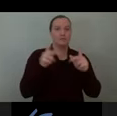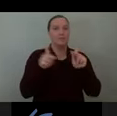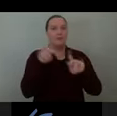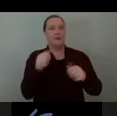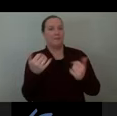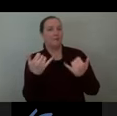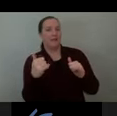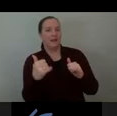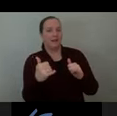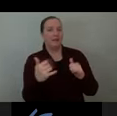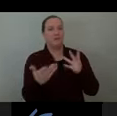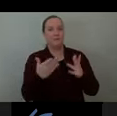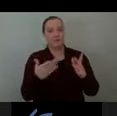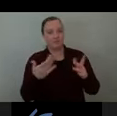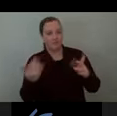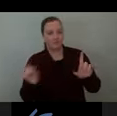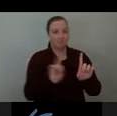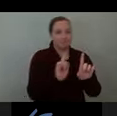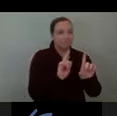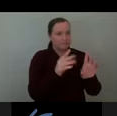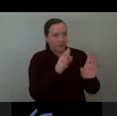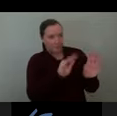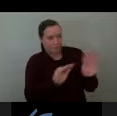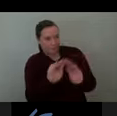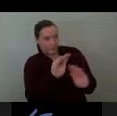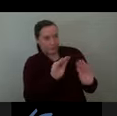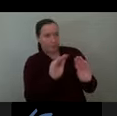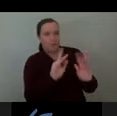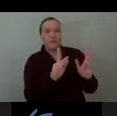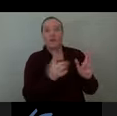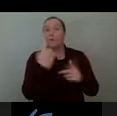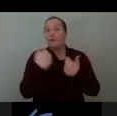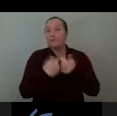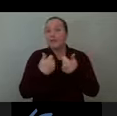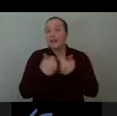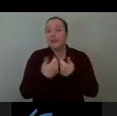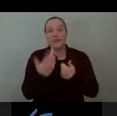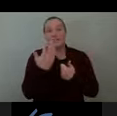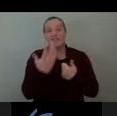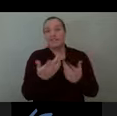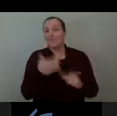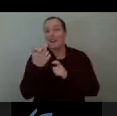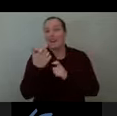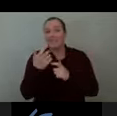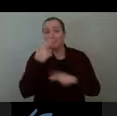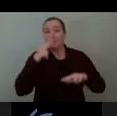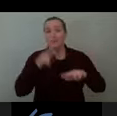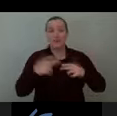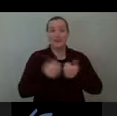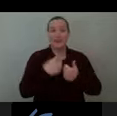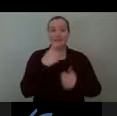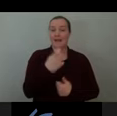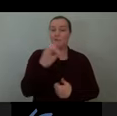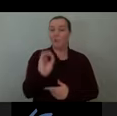or pause for a moment to interact with the wall some of these games includes playing a quick friendly game of X's and O's turning the blocks to